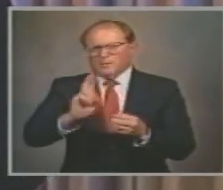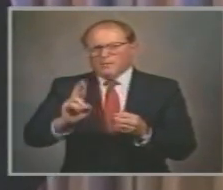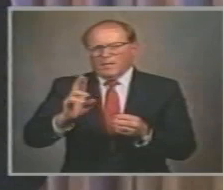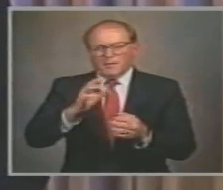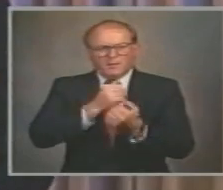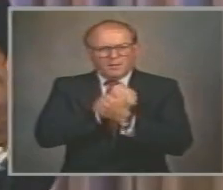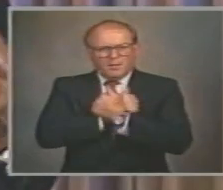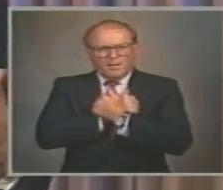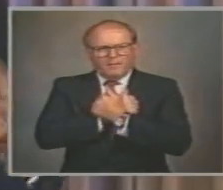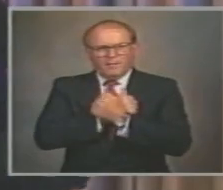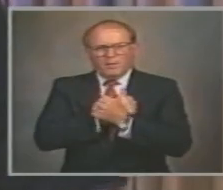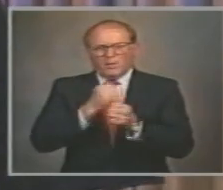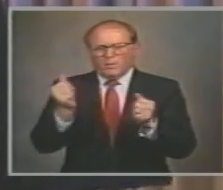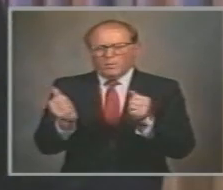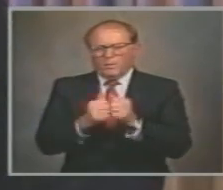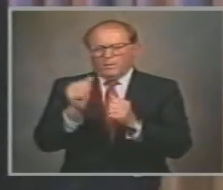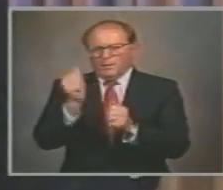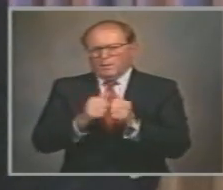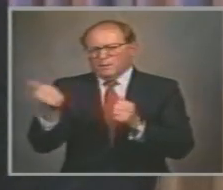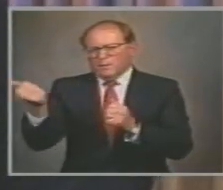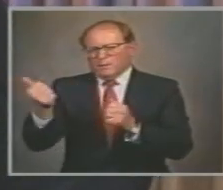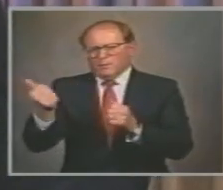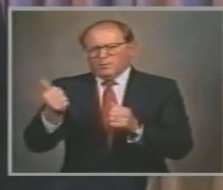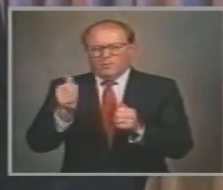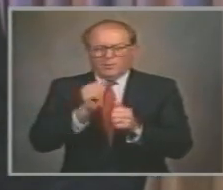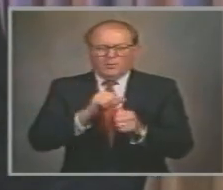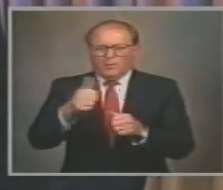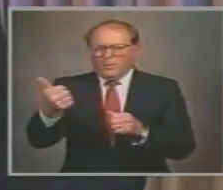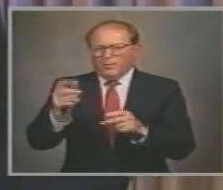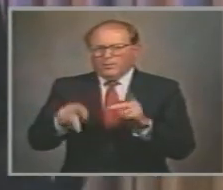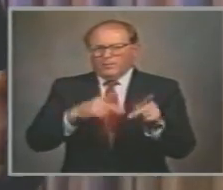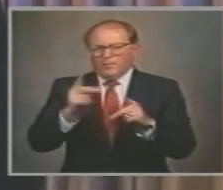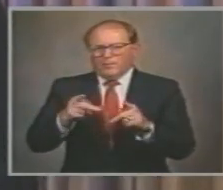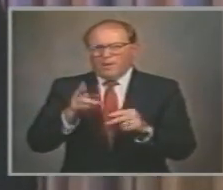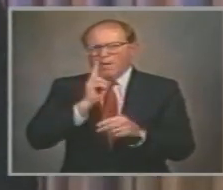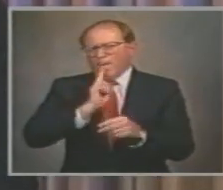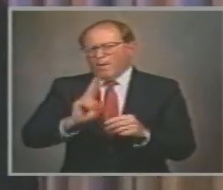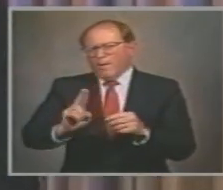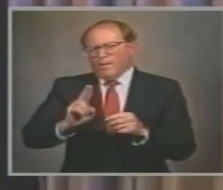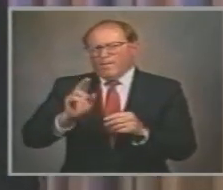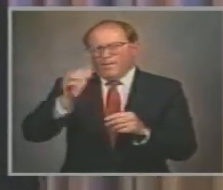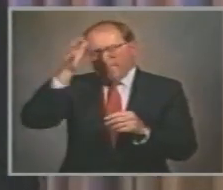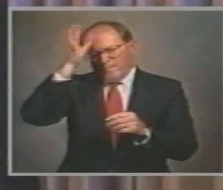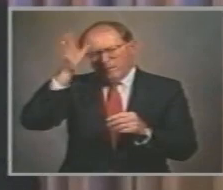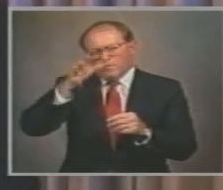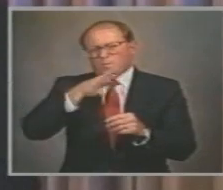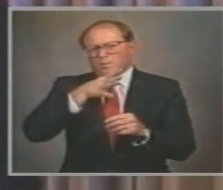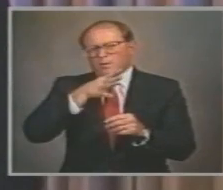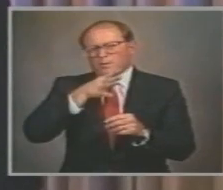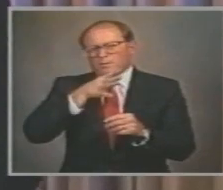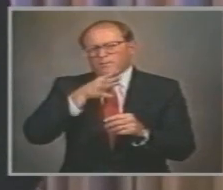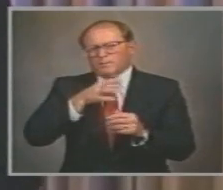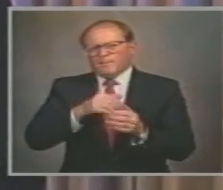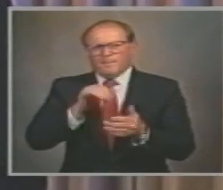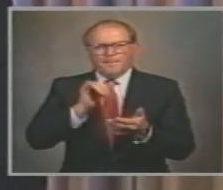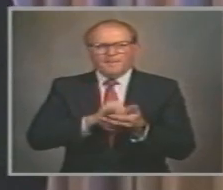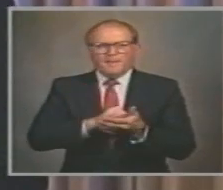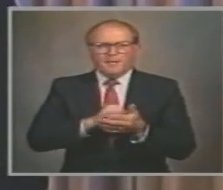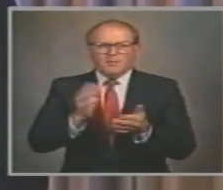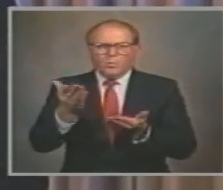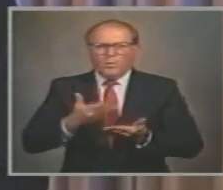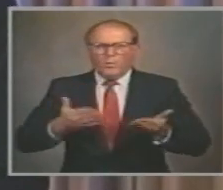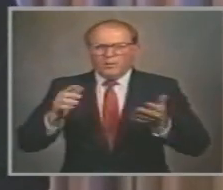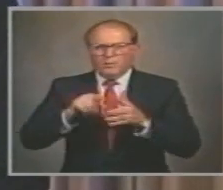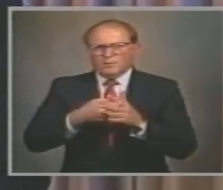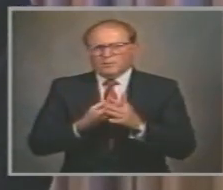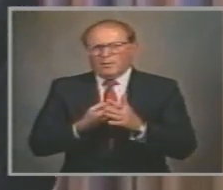And living With other people Honor thy father And thy mother That's where you begin